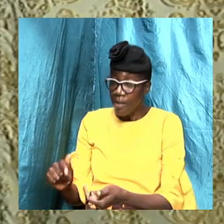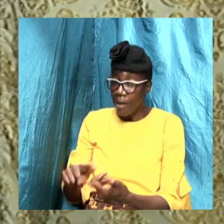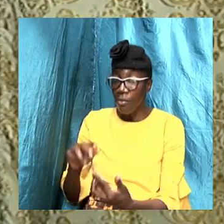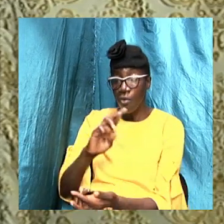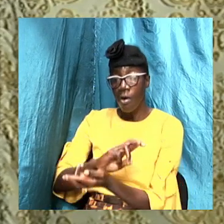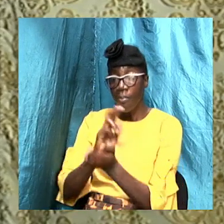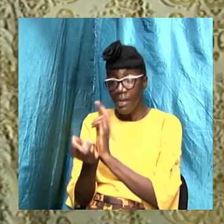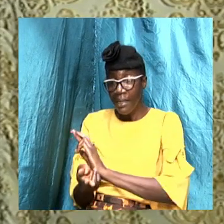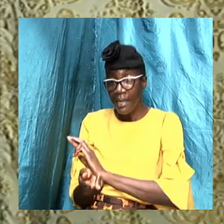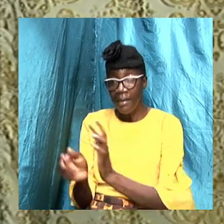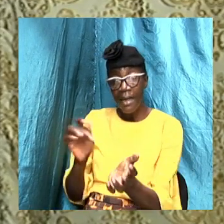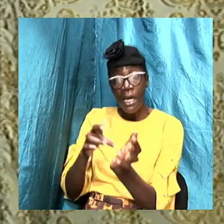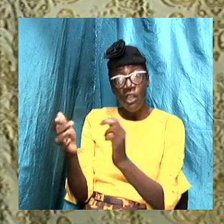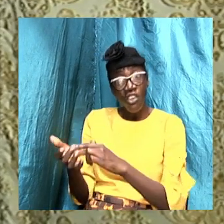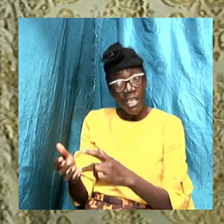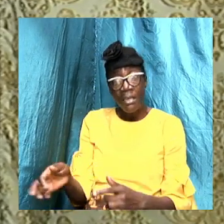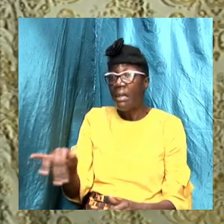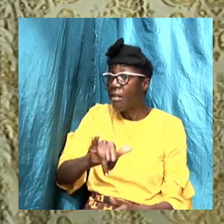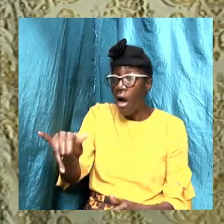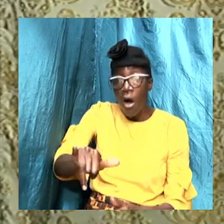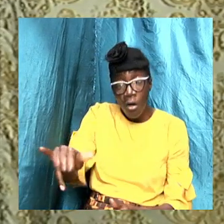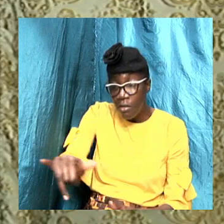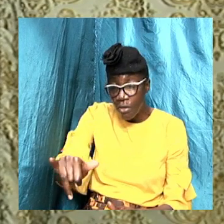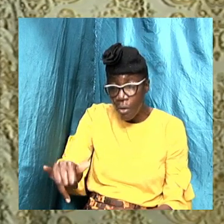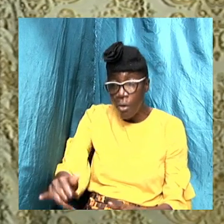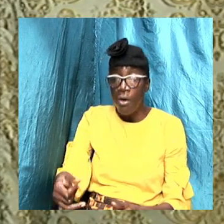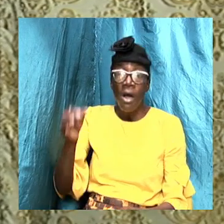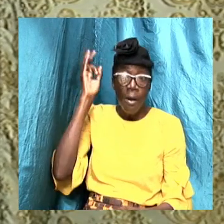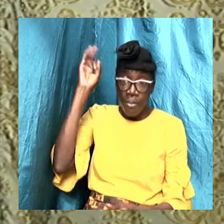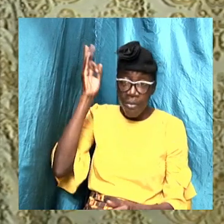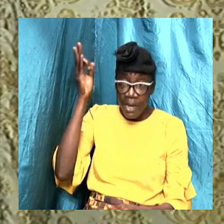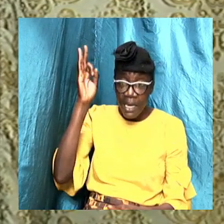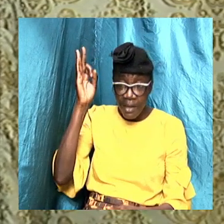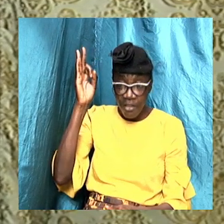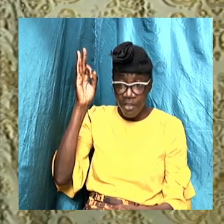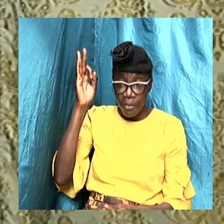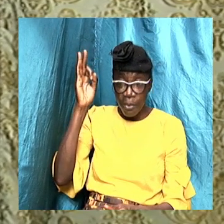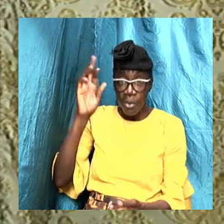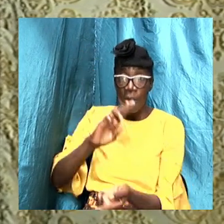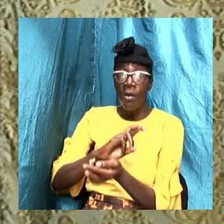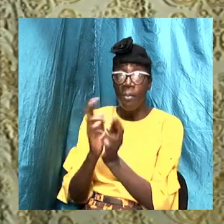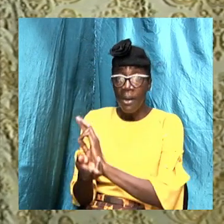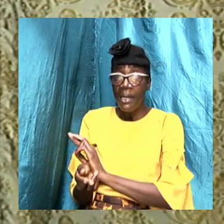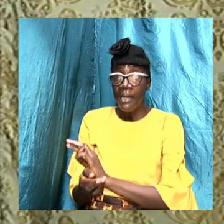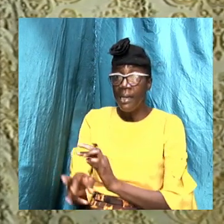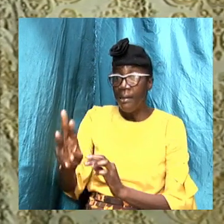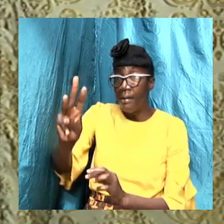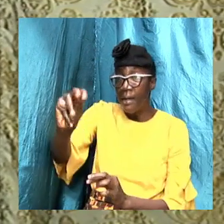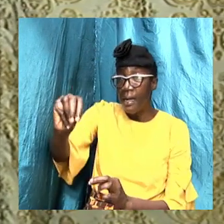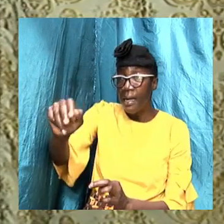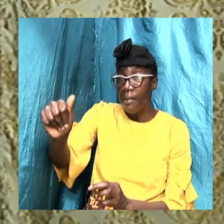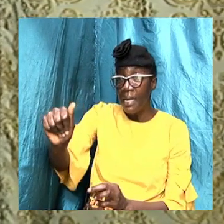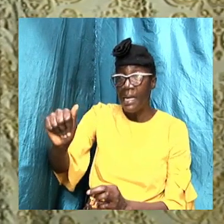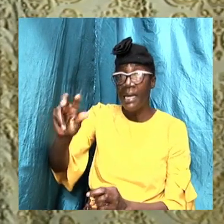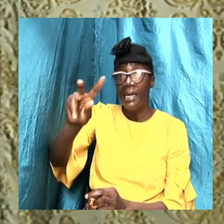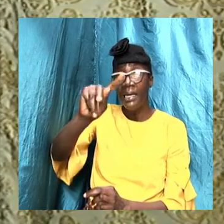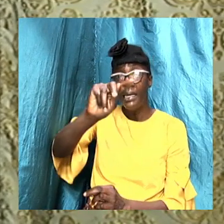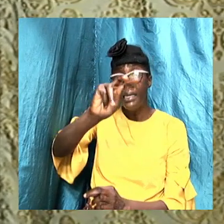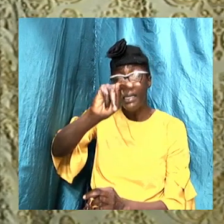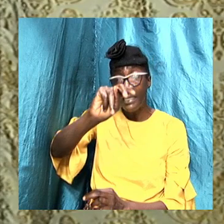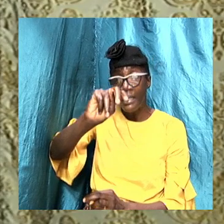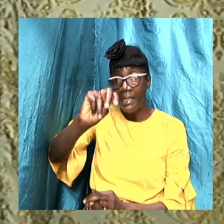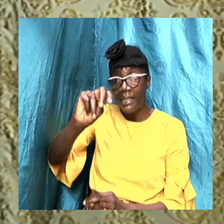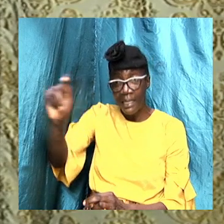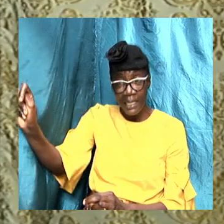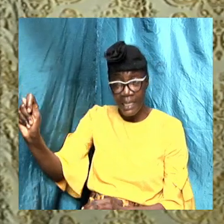also preached repentance. And we mentioned scripture like Matthew 4, verses 17, from the time Jesus began to